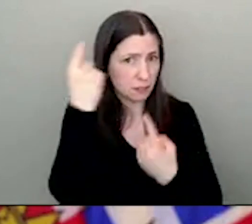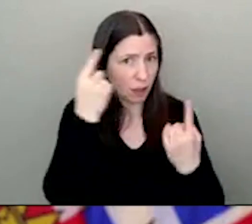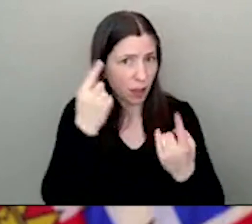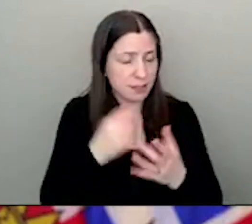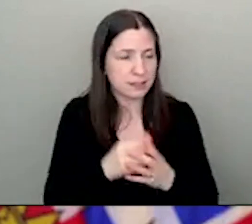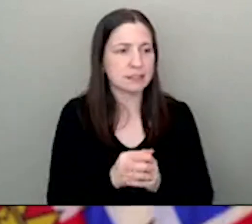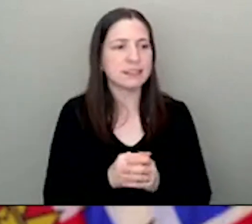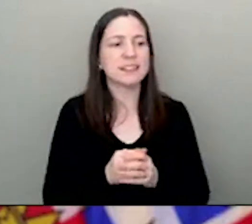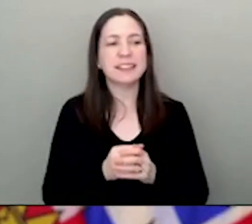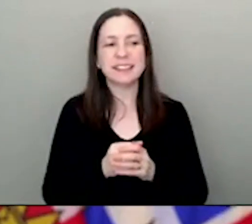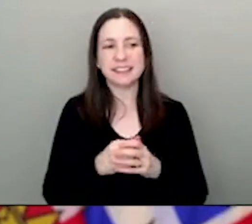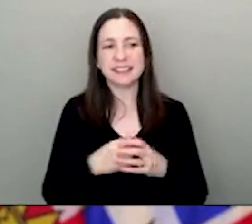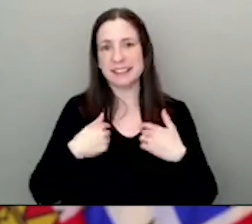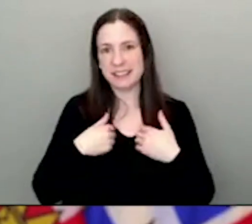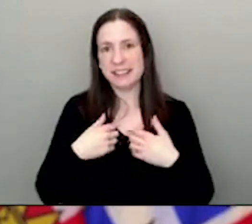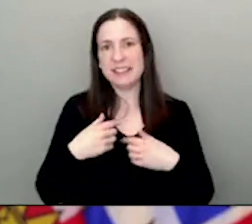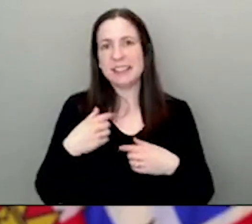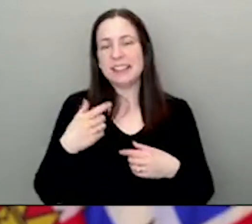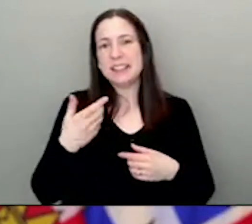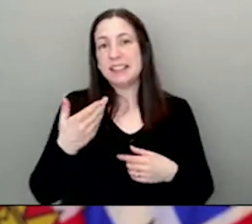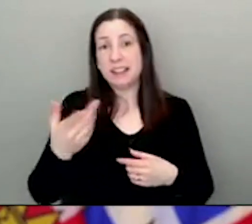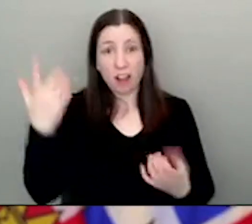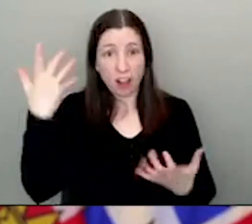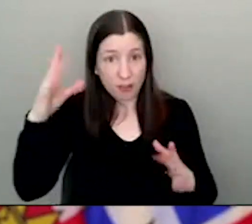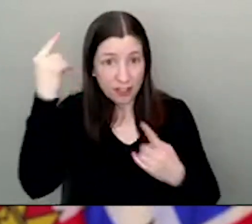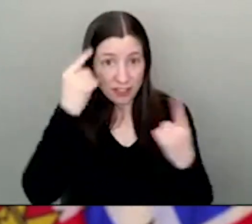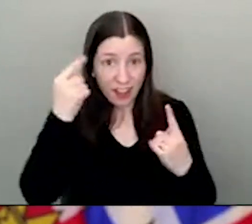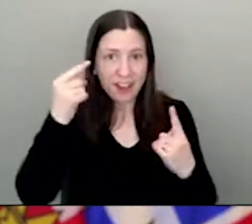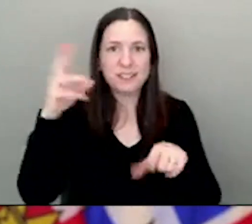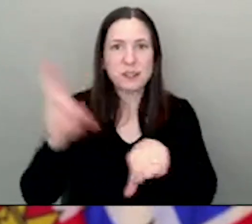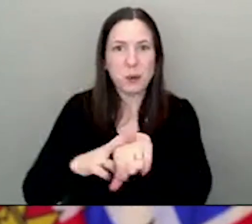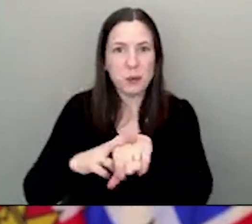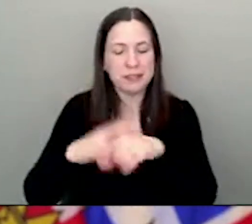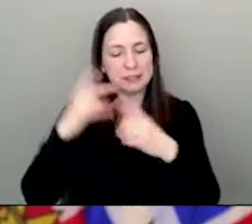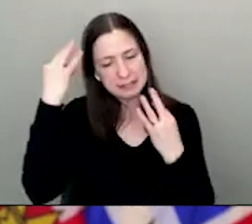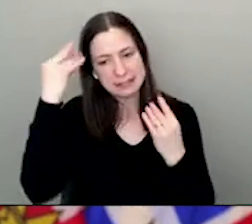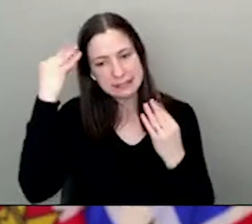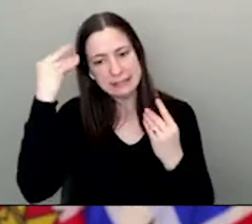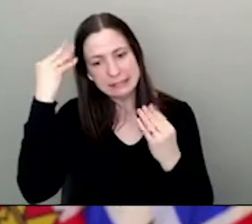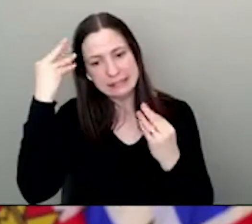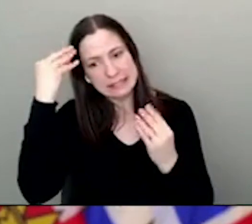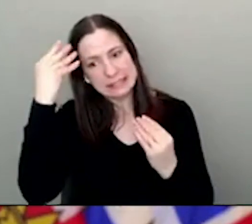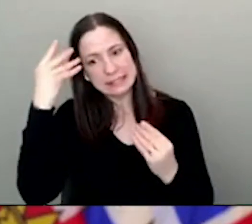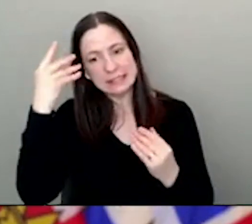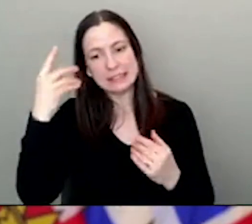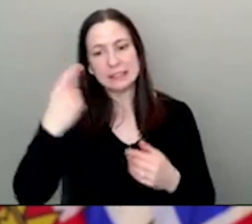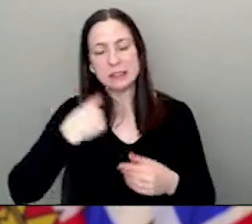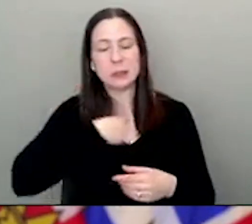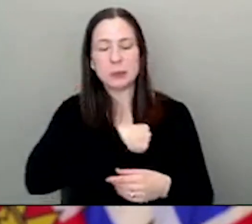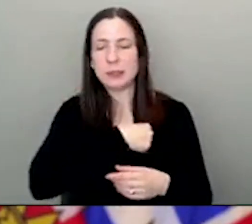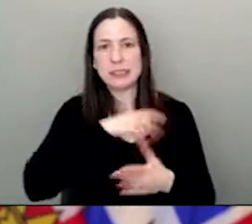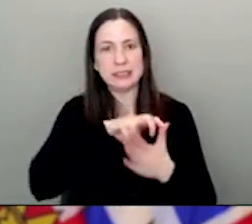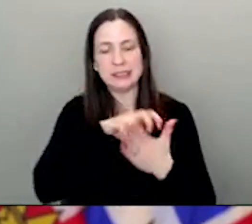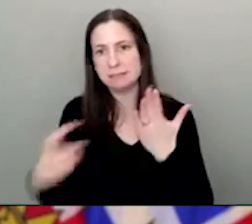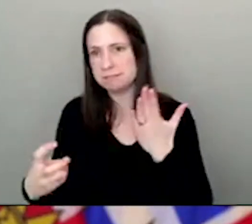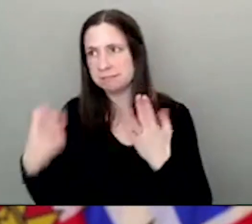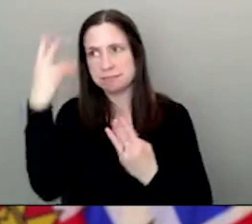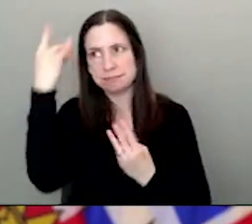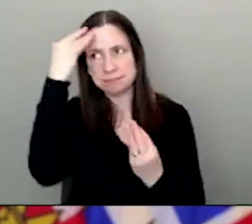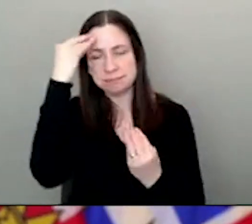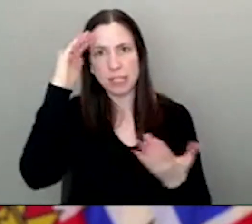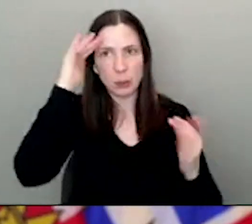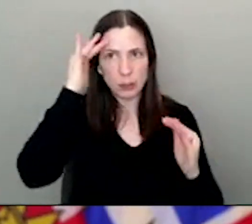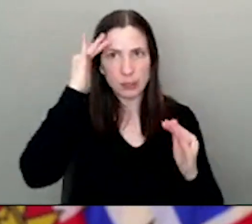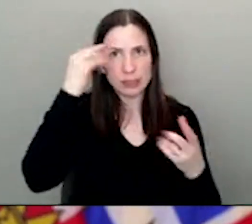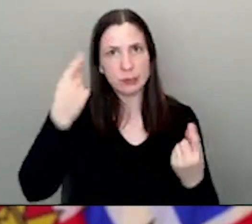Have I given any thought to it? Of course. Have we been consumed by worrying about these issues? Yes. And we know